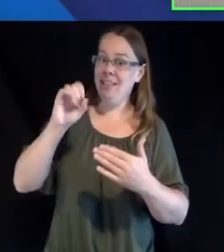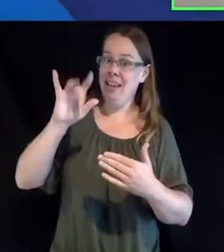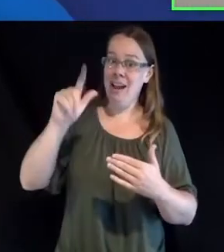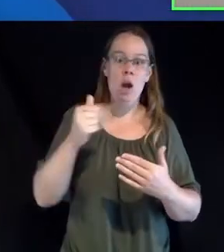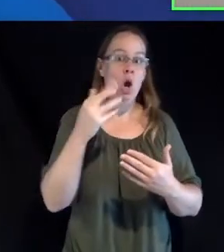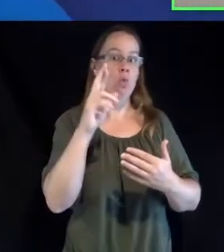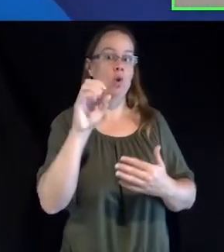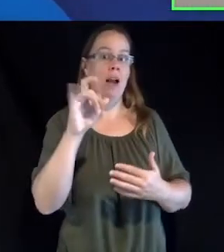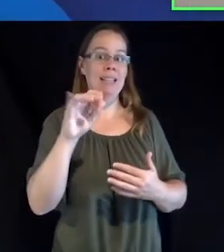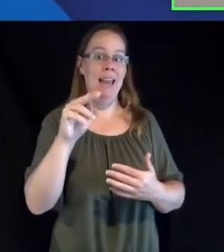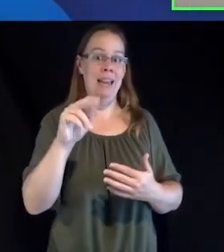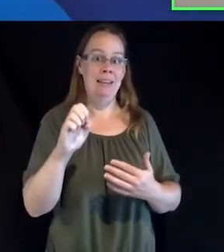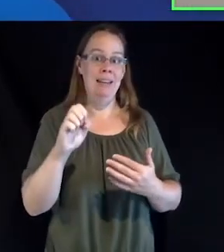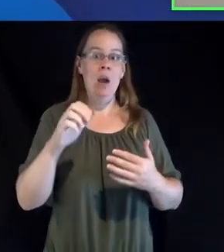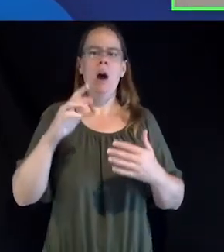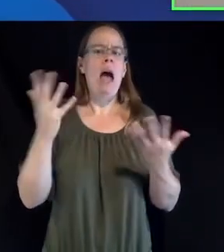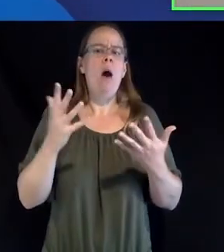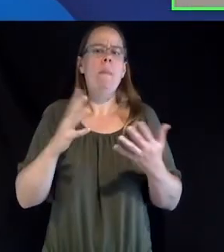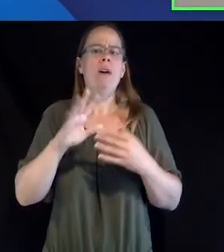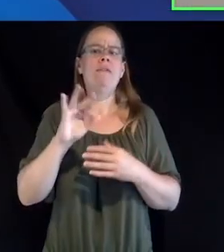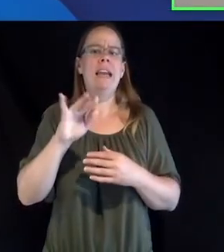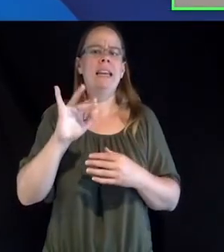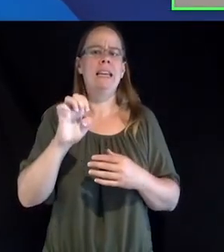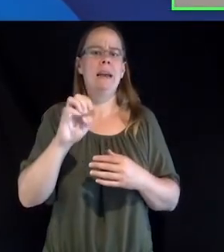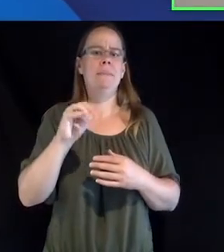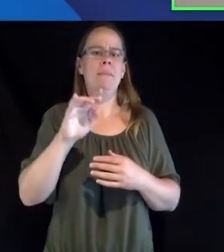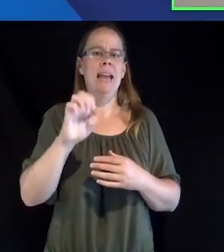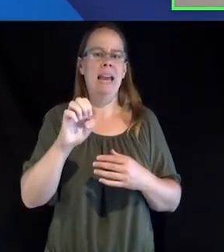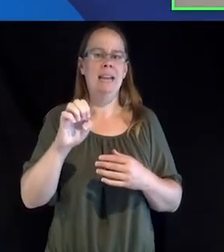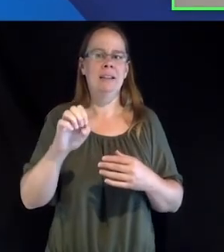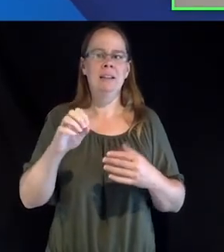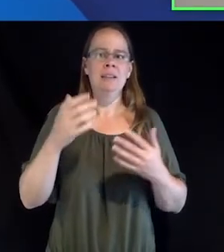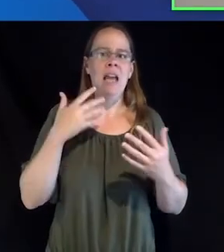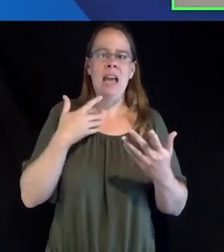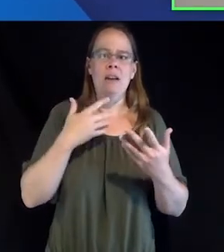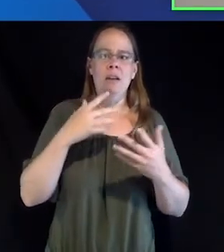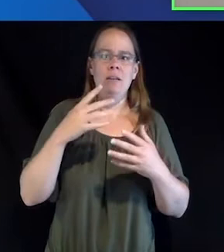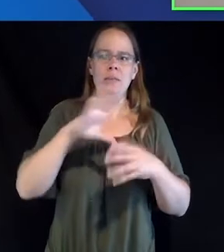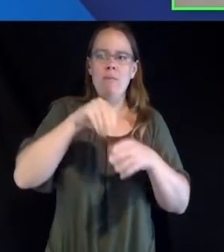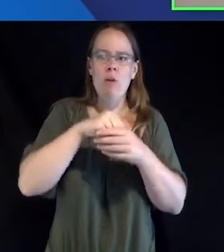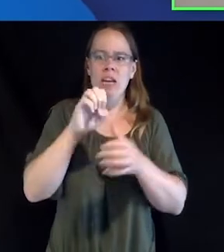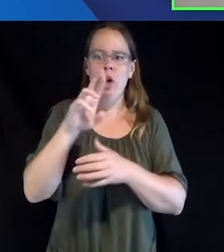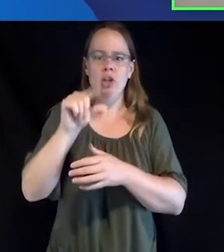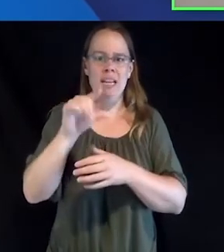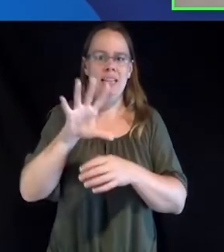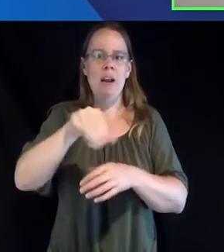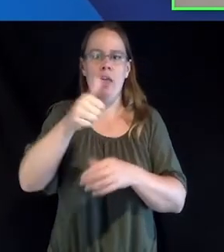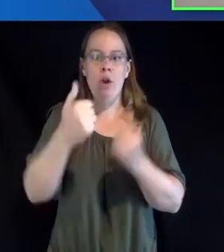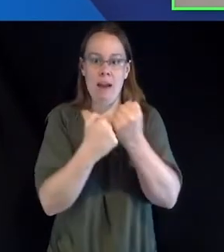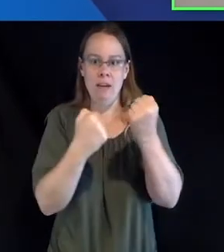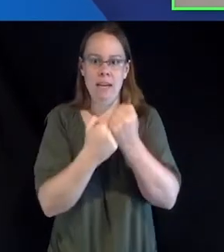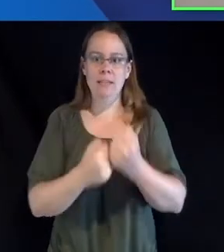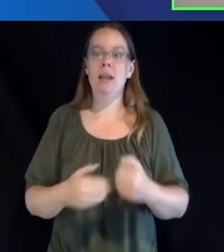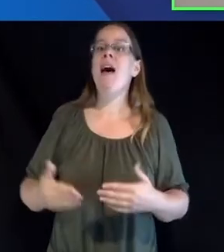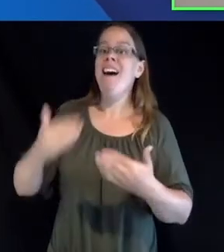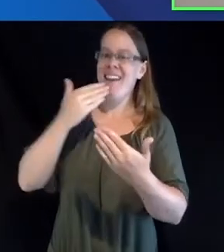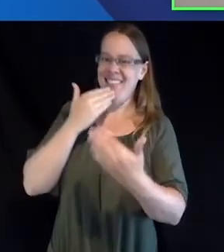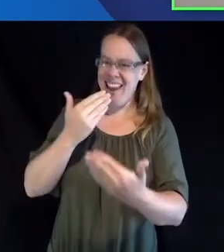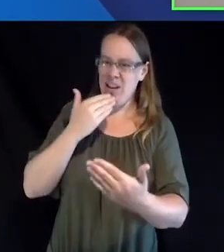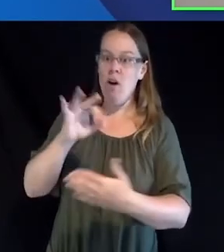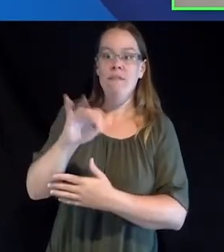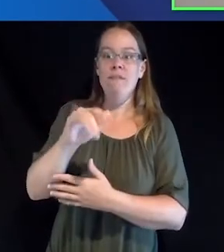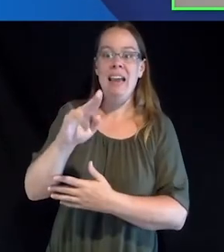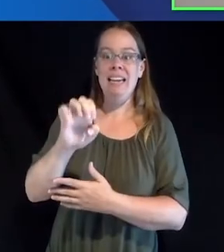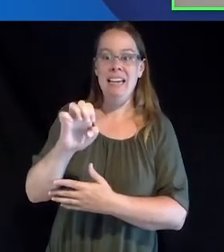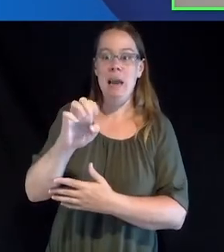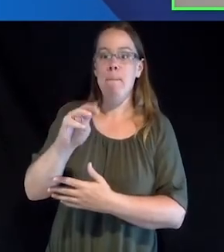Fannie Mae is committed to equal contracting opportunities for interested suppliers and actively seek to